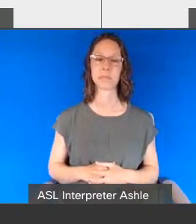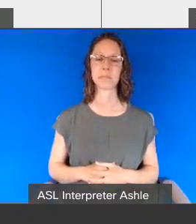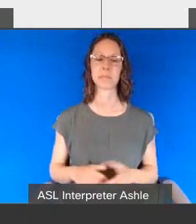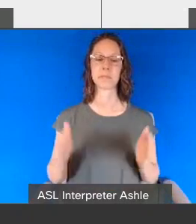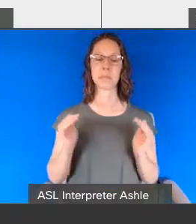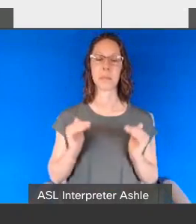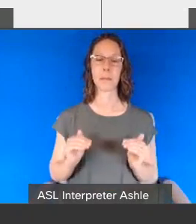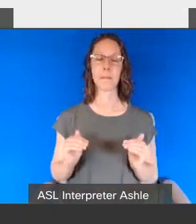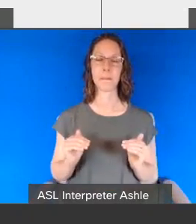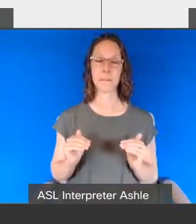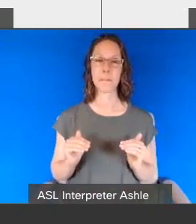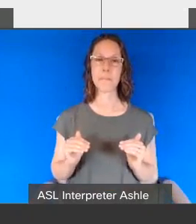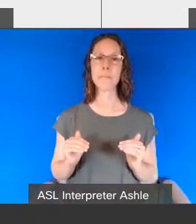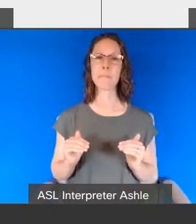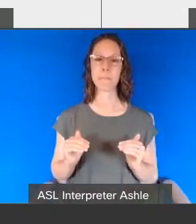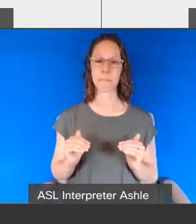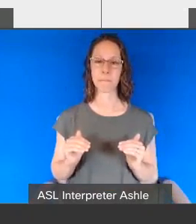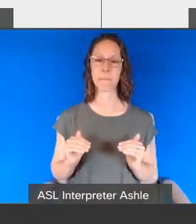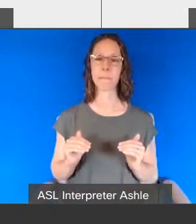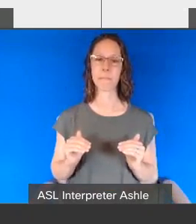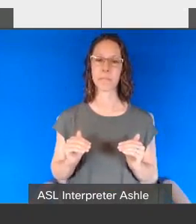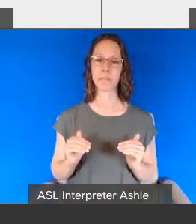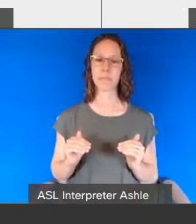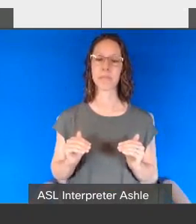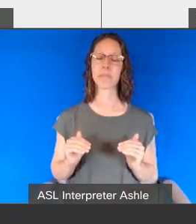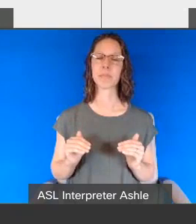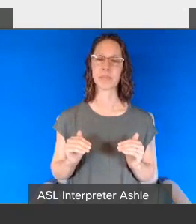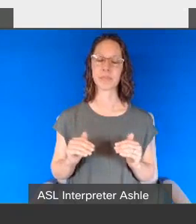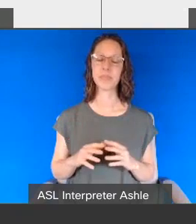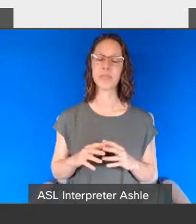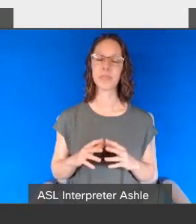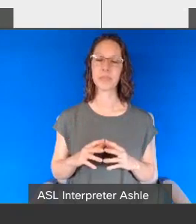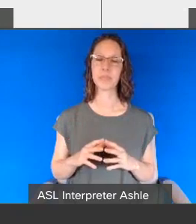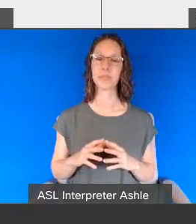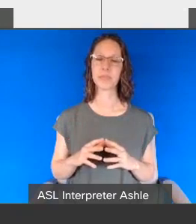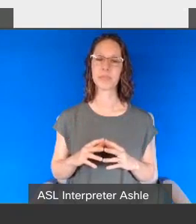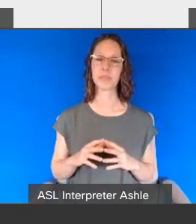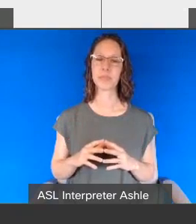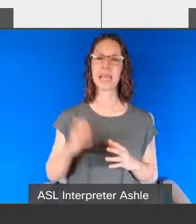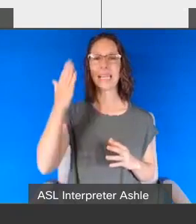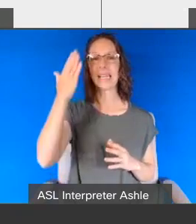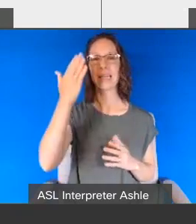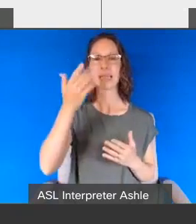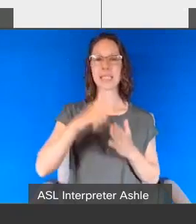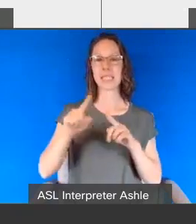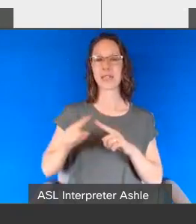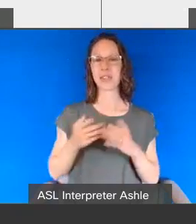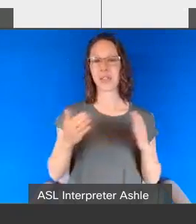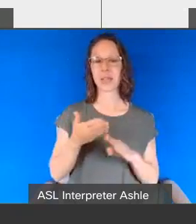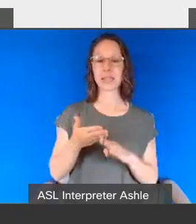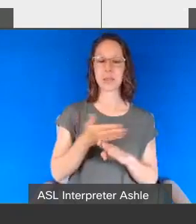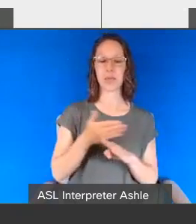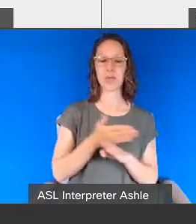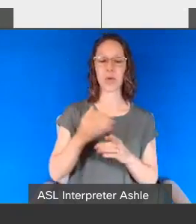that can lead a person into a situation uh like that and we go over other techniques for de